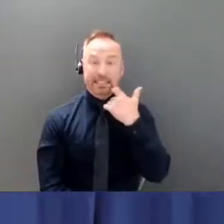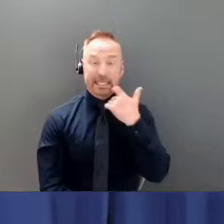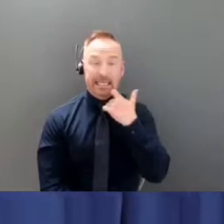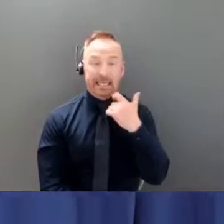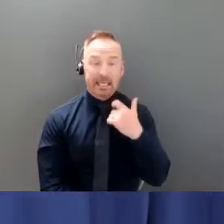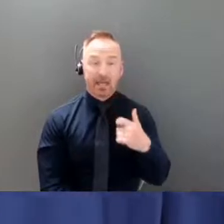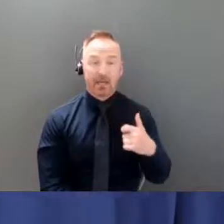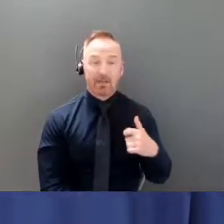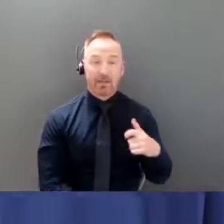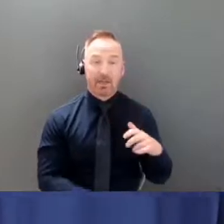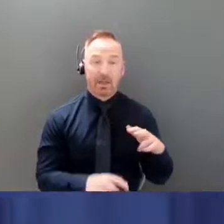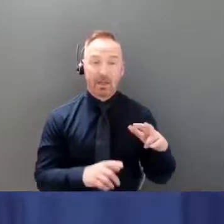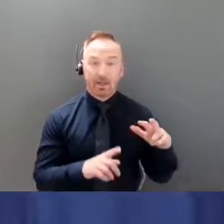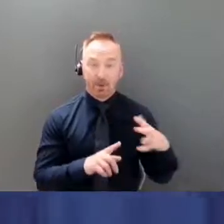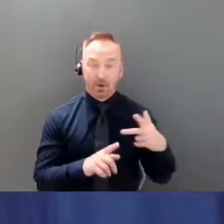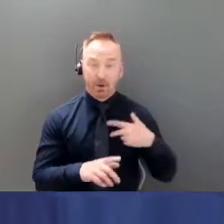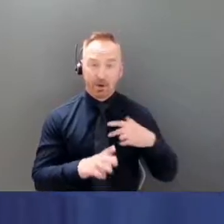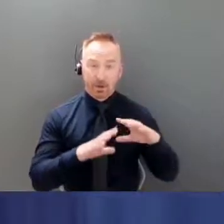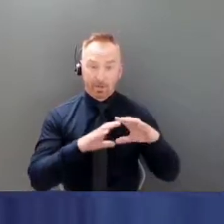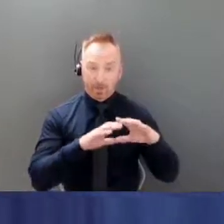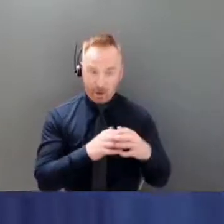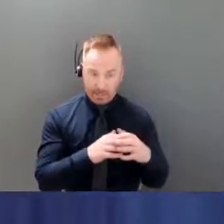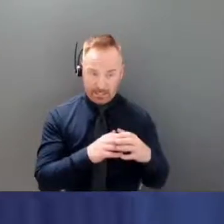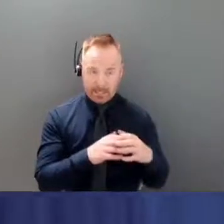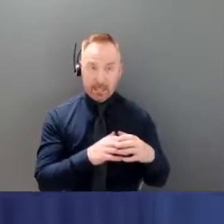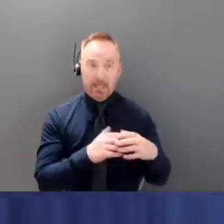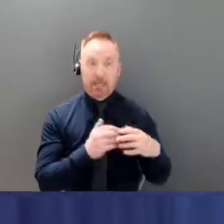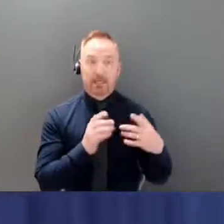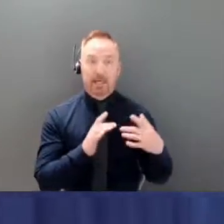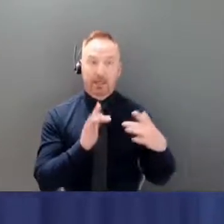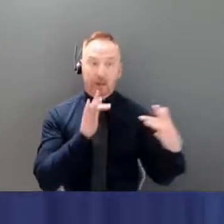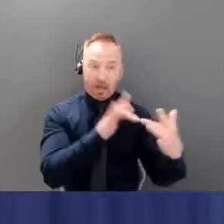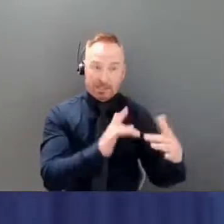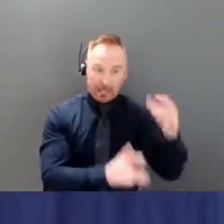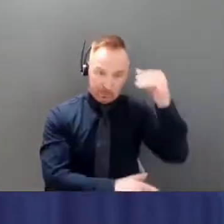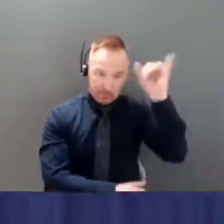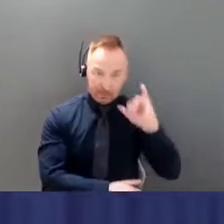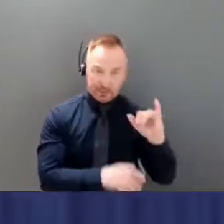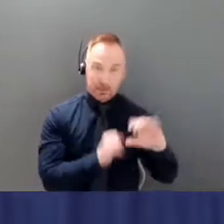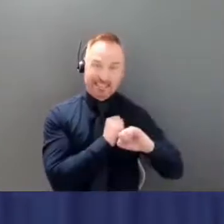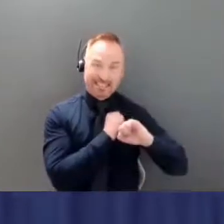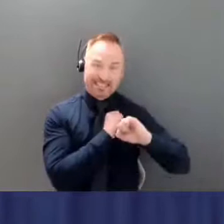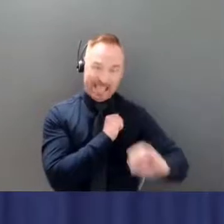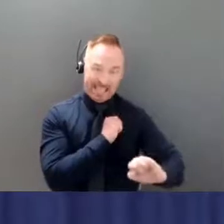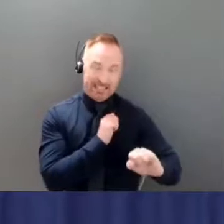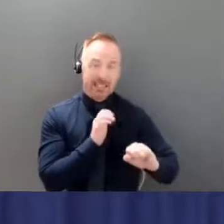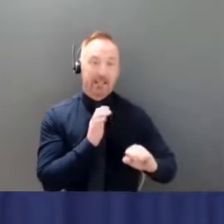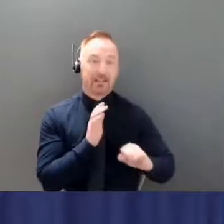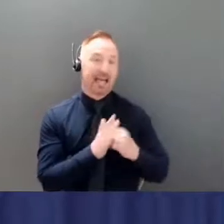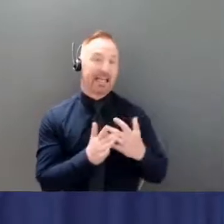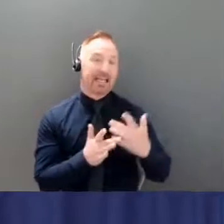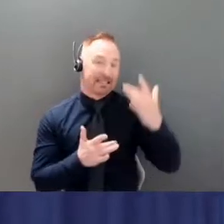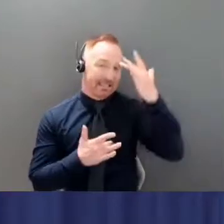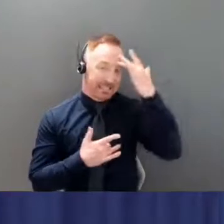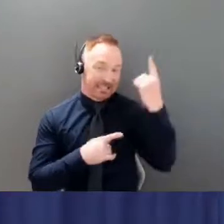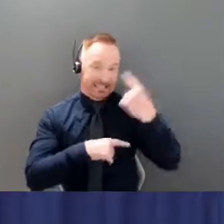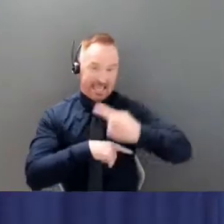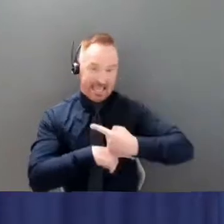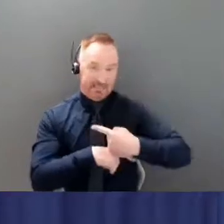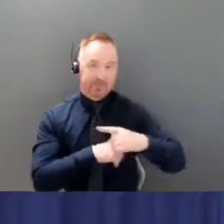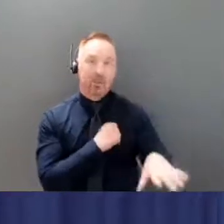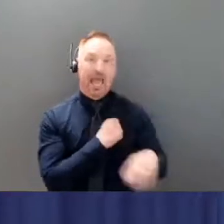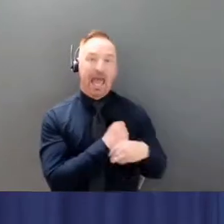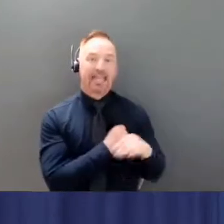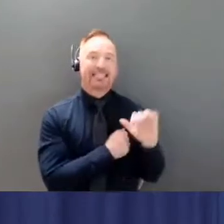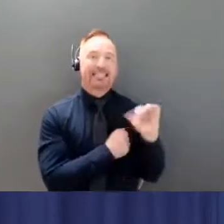to the yukon government to extend the amount of available sick days by 10 additional days i'm wondering if the